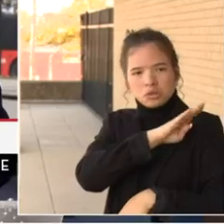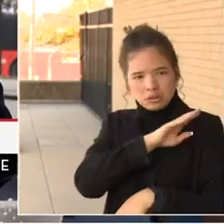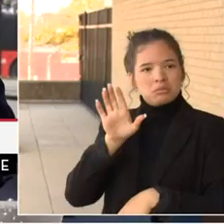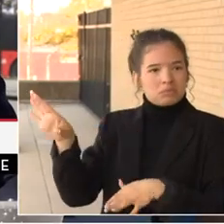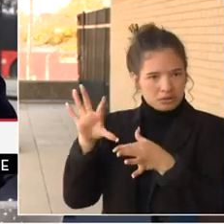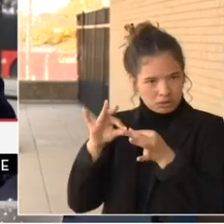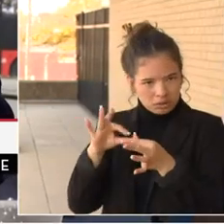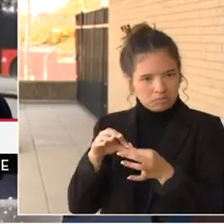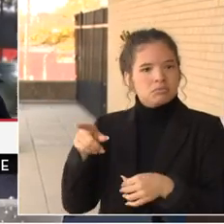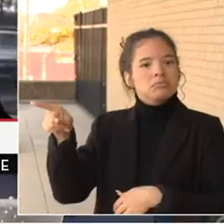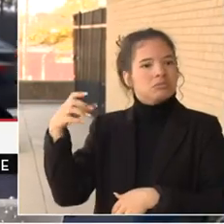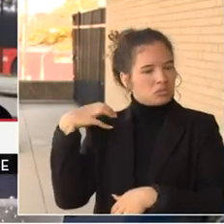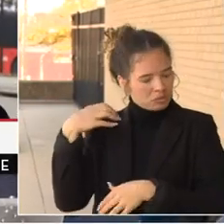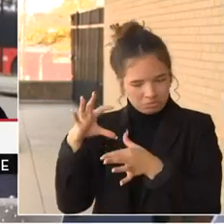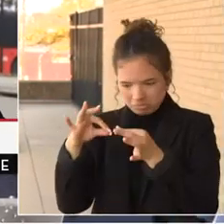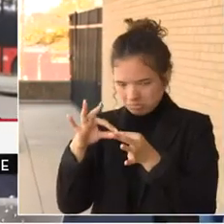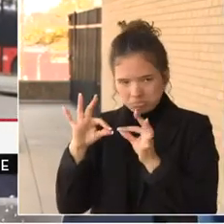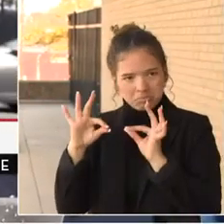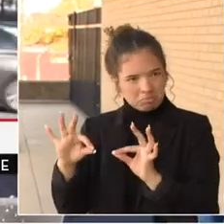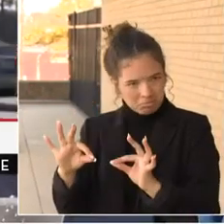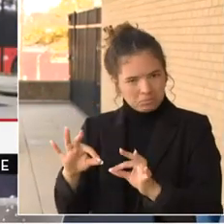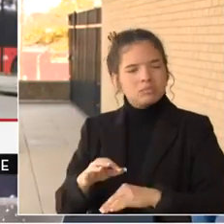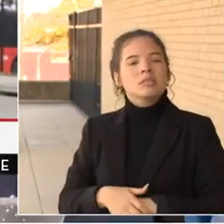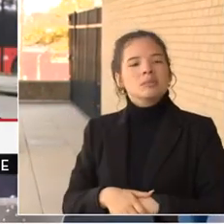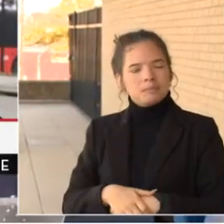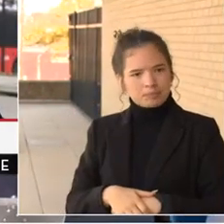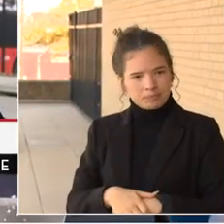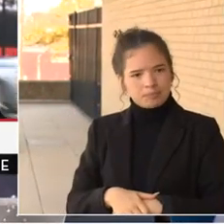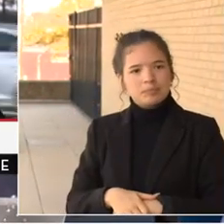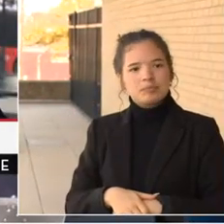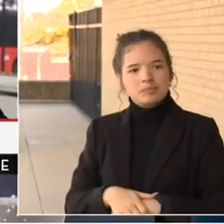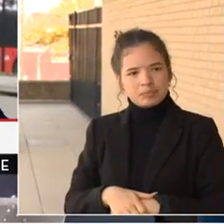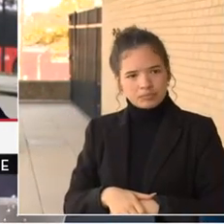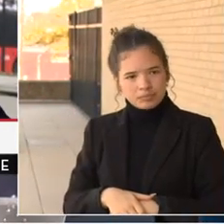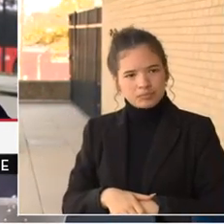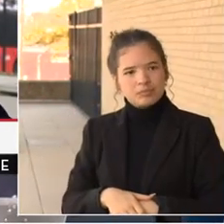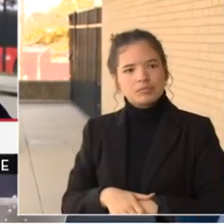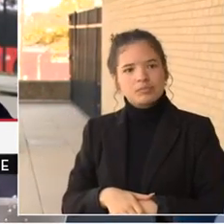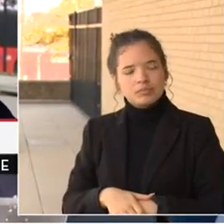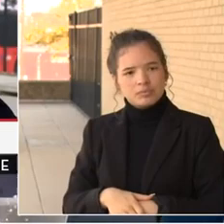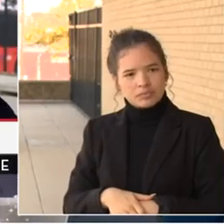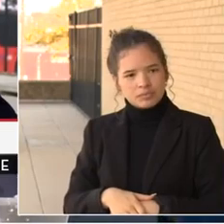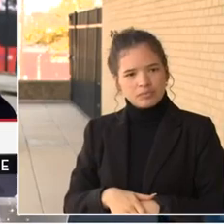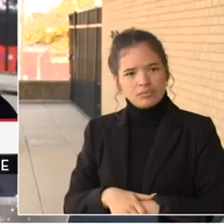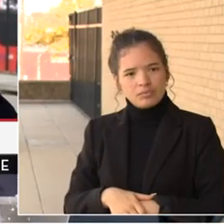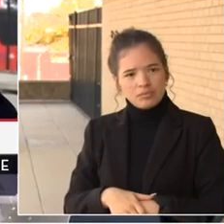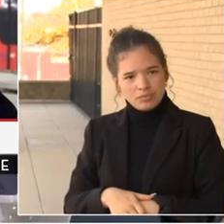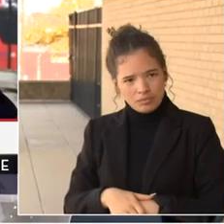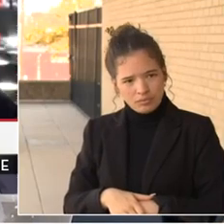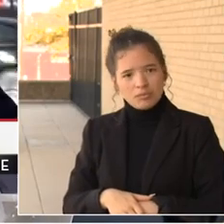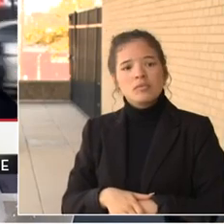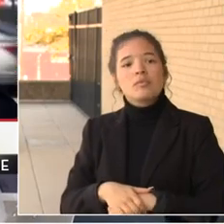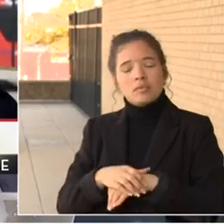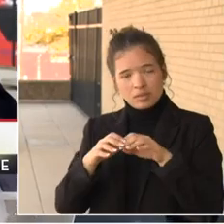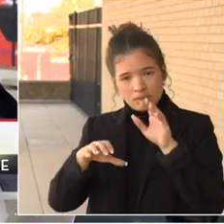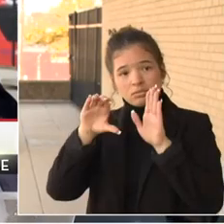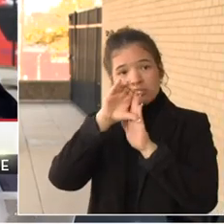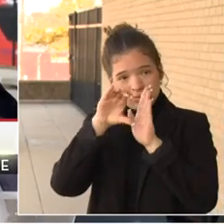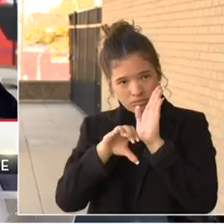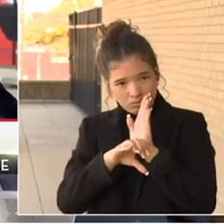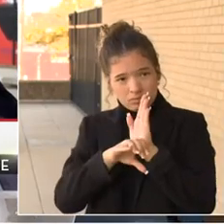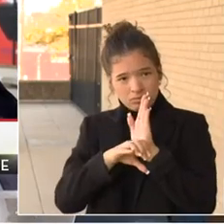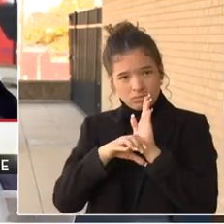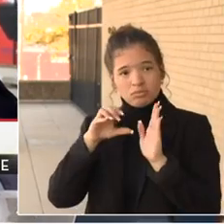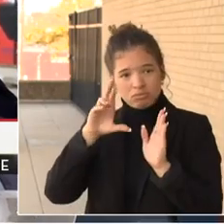his comments and his work throughout the course of the criminal code rewrite process.